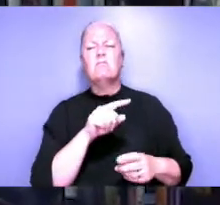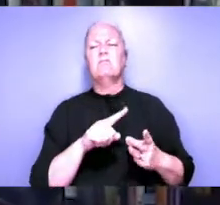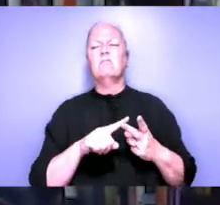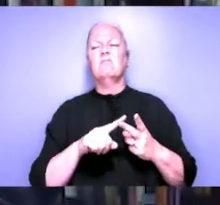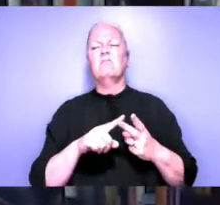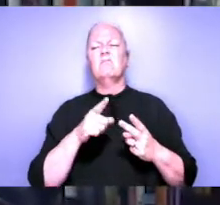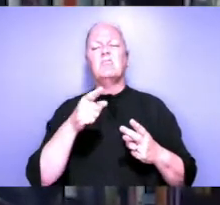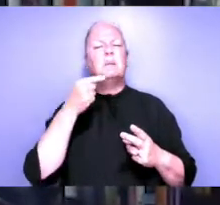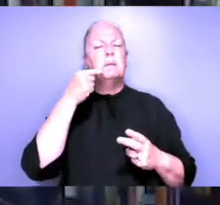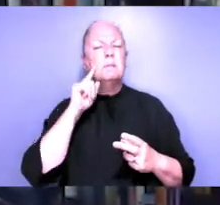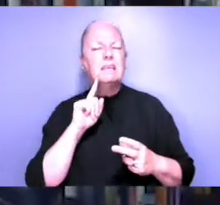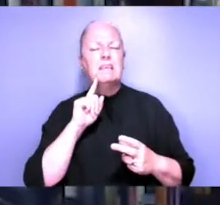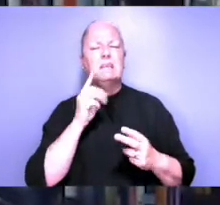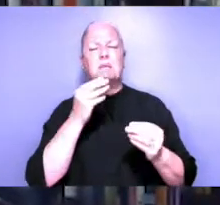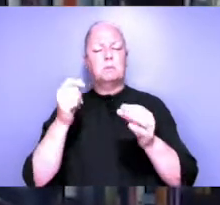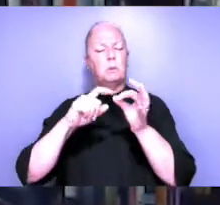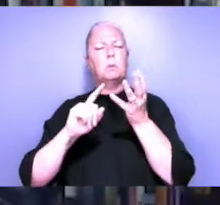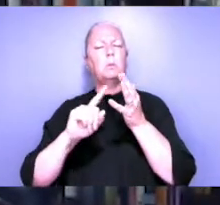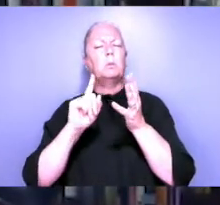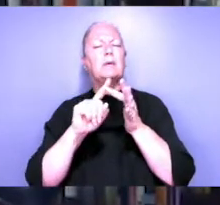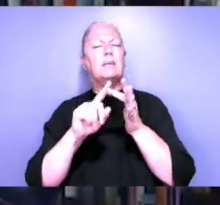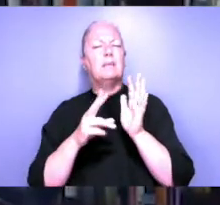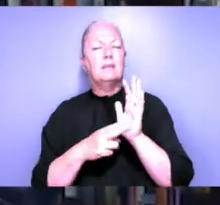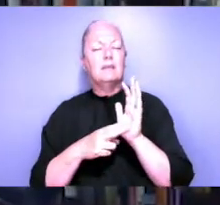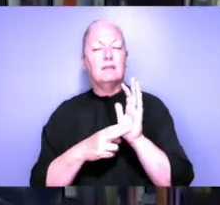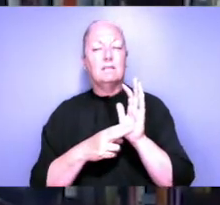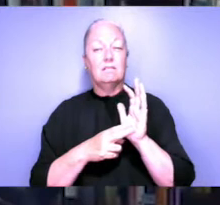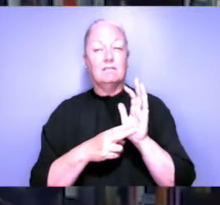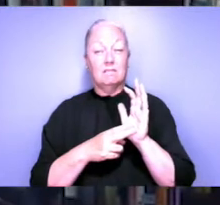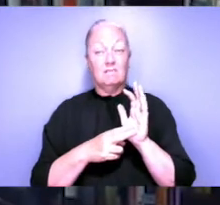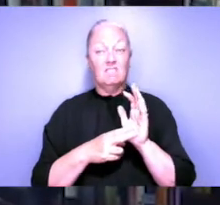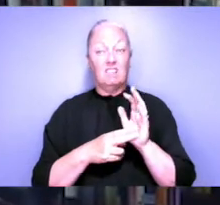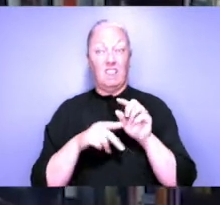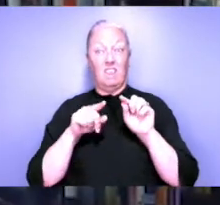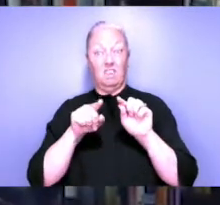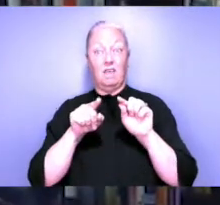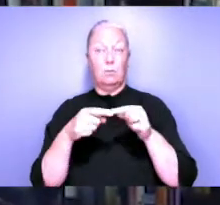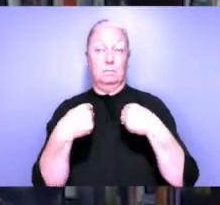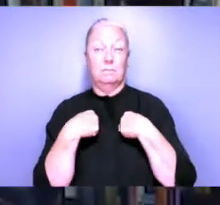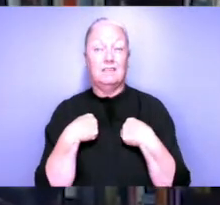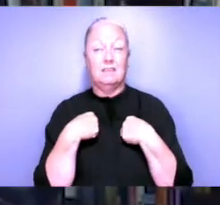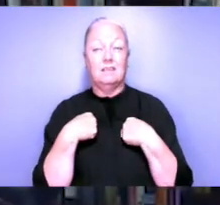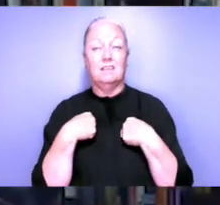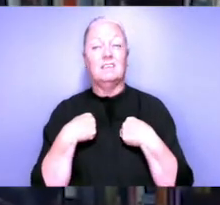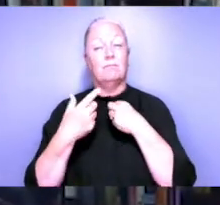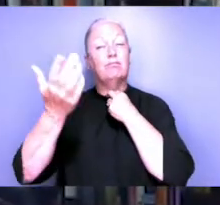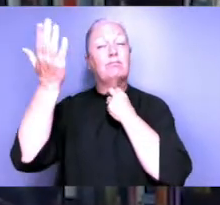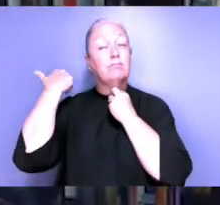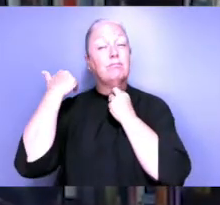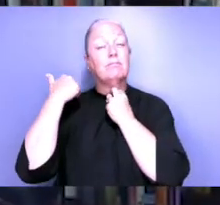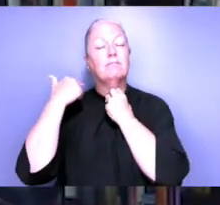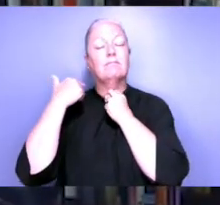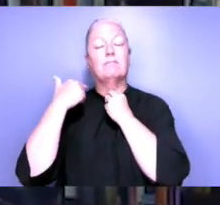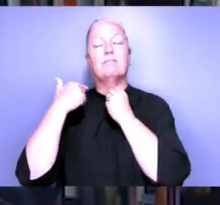pinko, kai queers. Well, that was what I was. So it